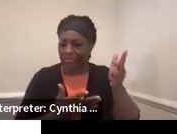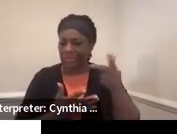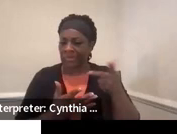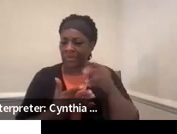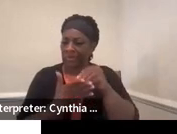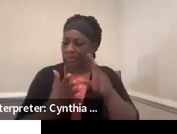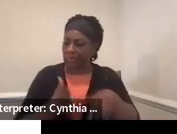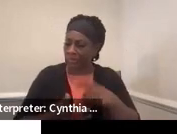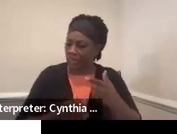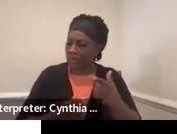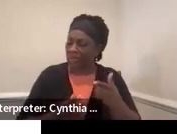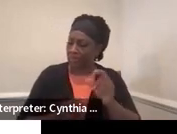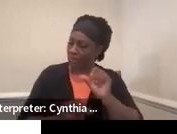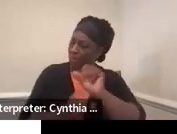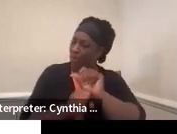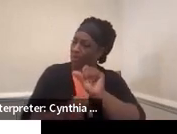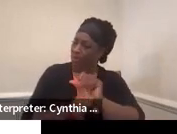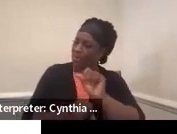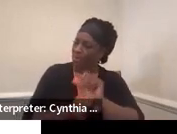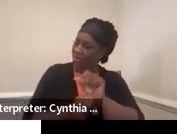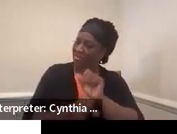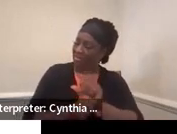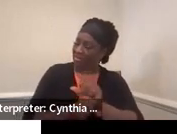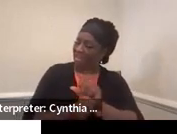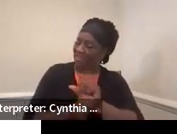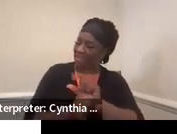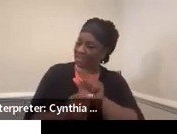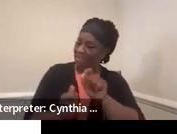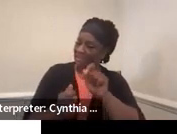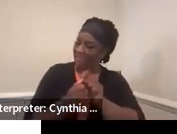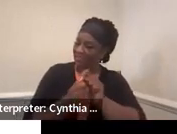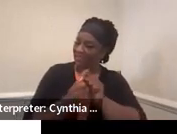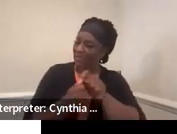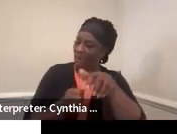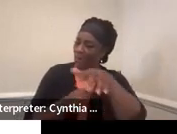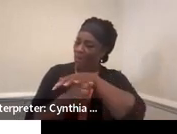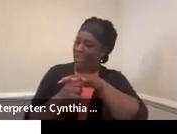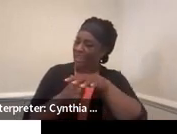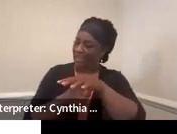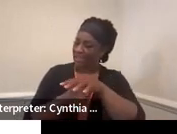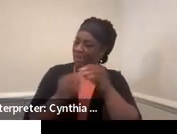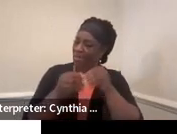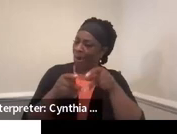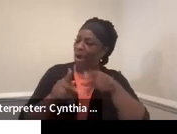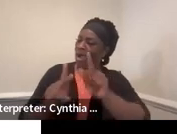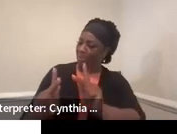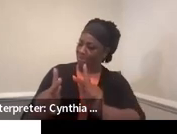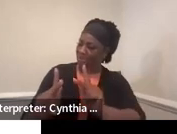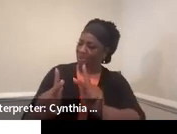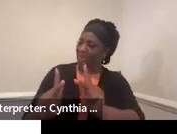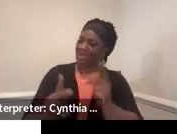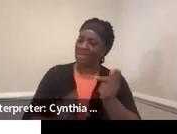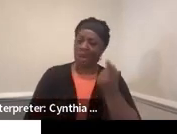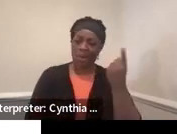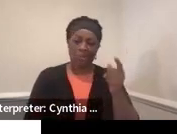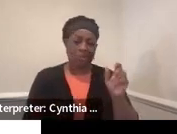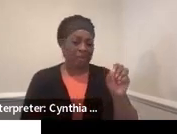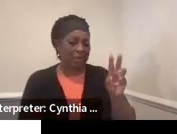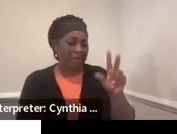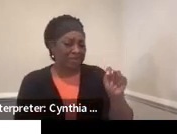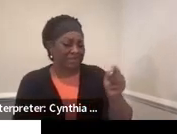students actually working at this site, and they realized that there are more opportunities than just EMT